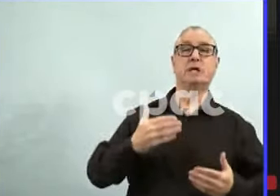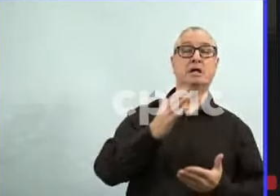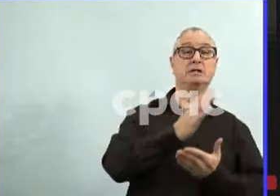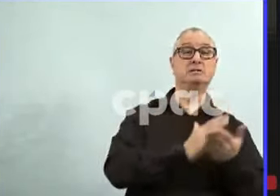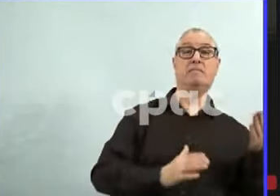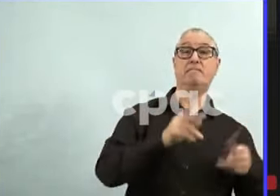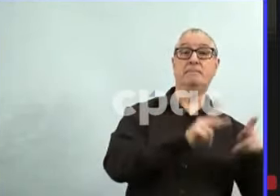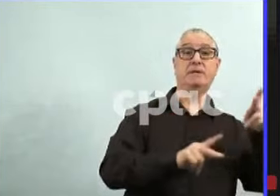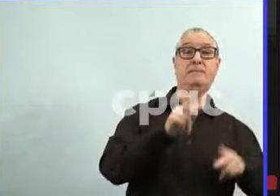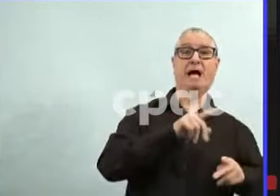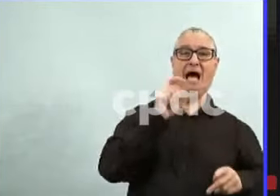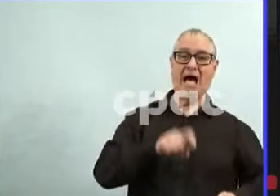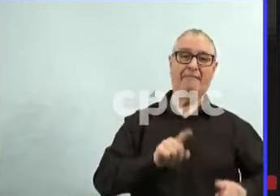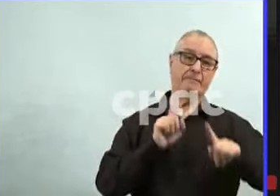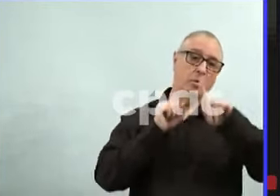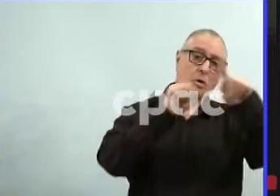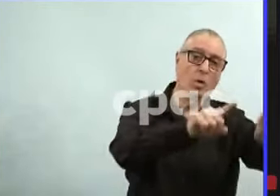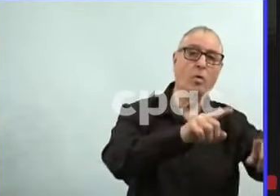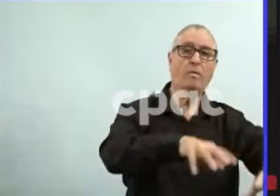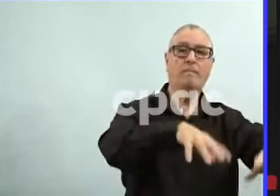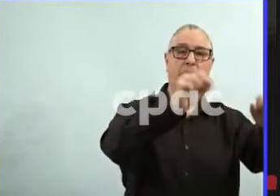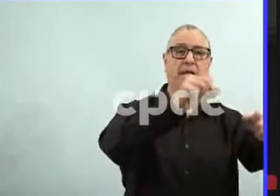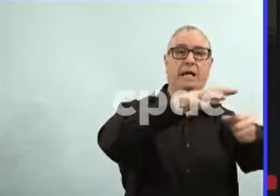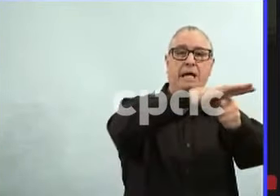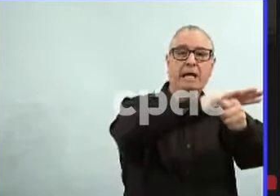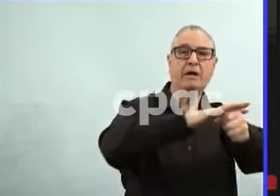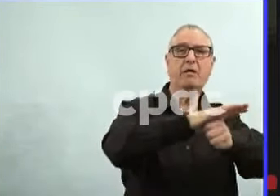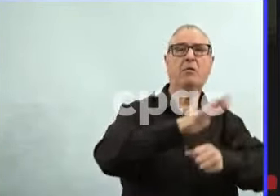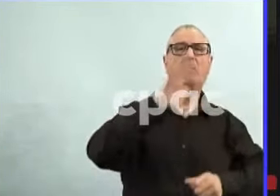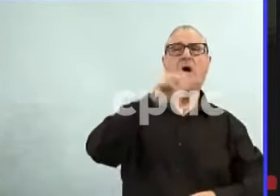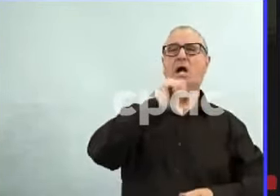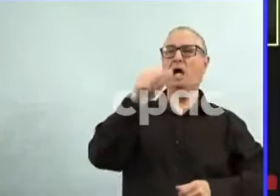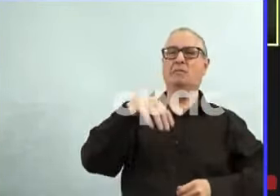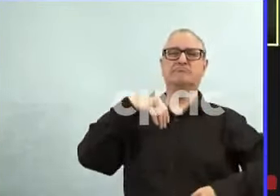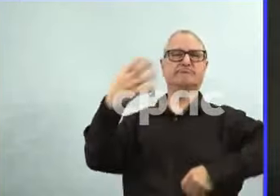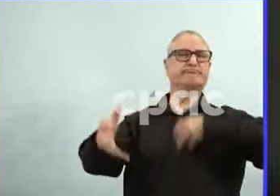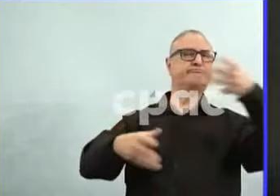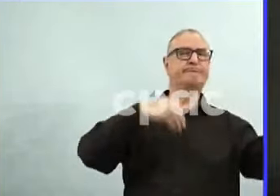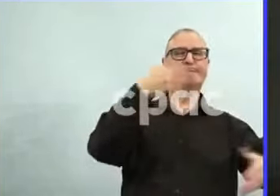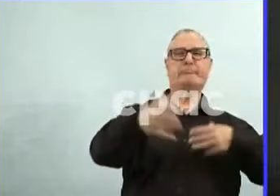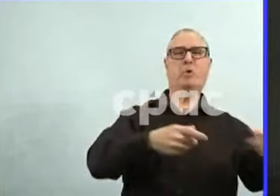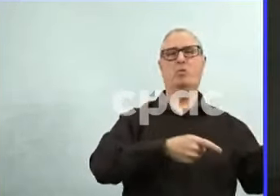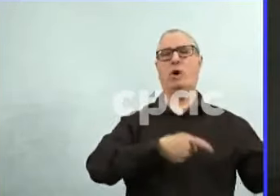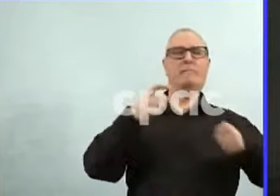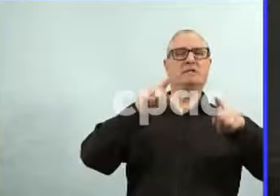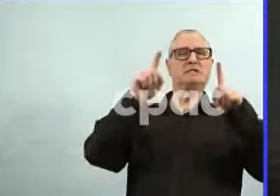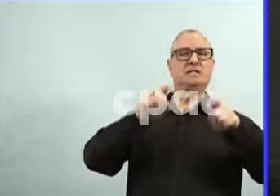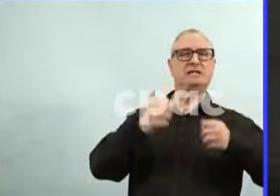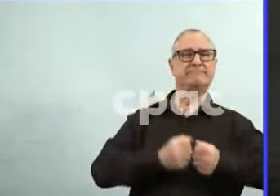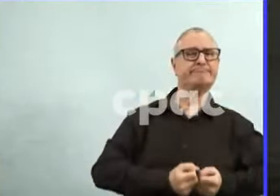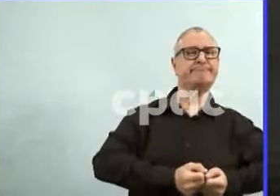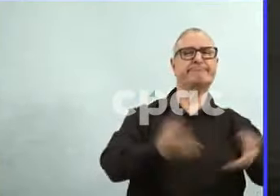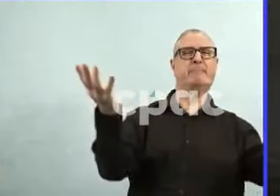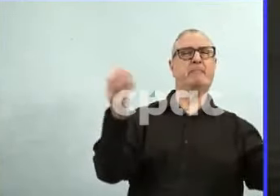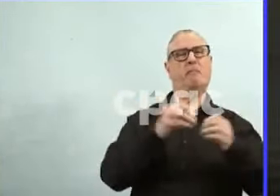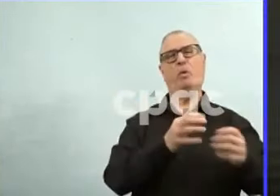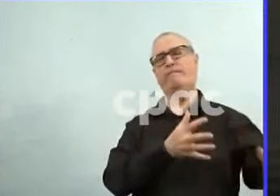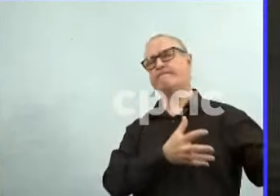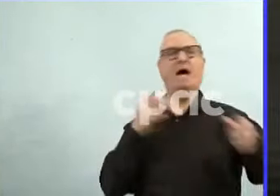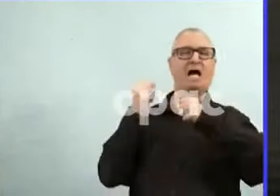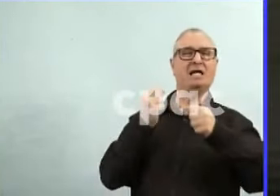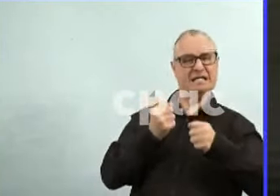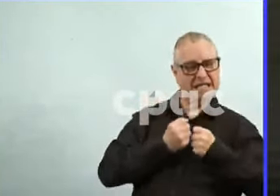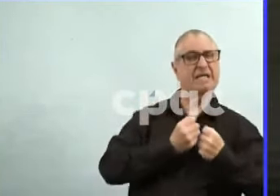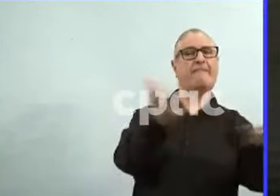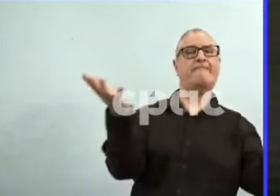them up? Why not expand wider access to those rapid antigen tests? So we have a testing strategy. I never said one was preferable